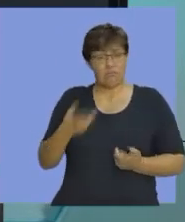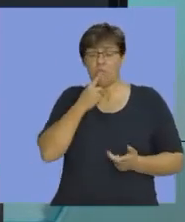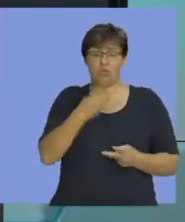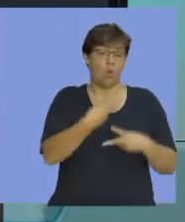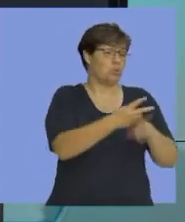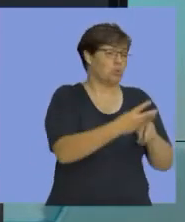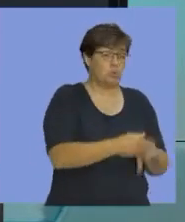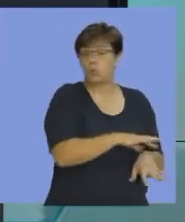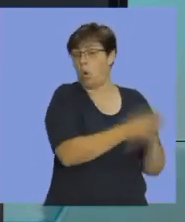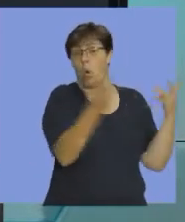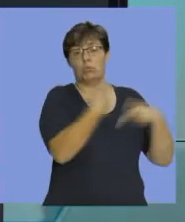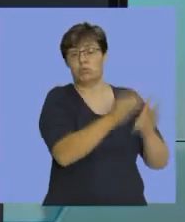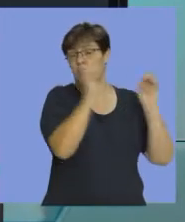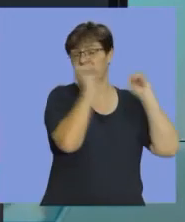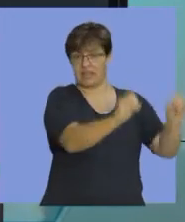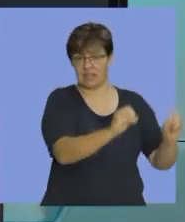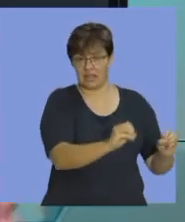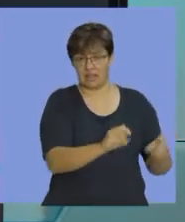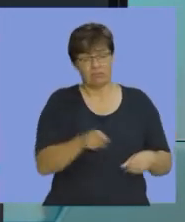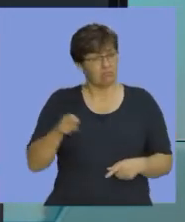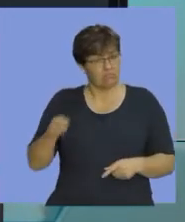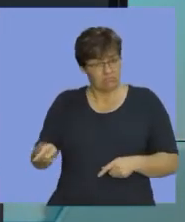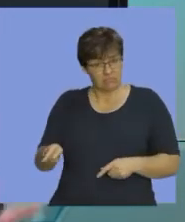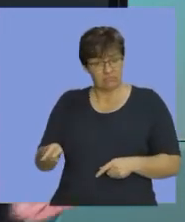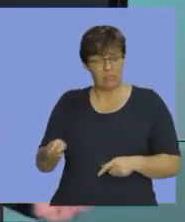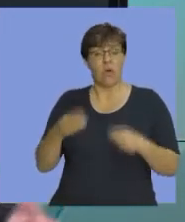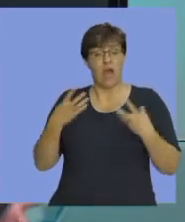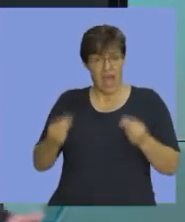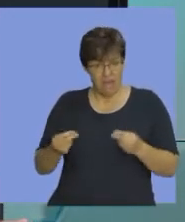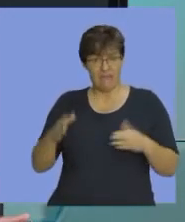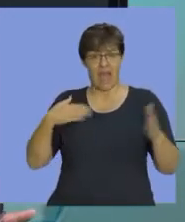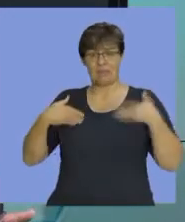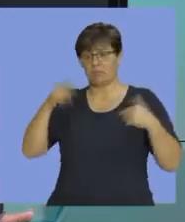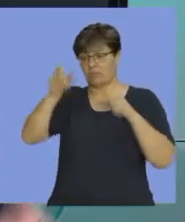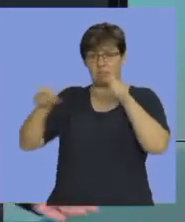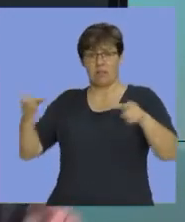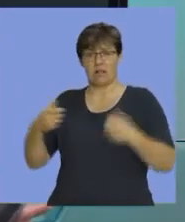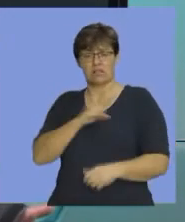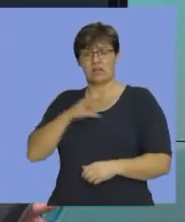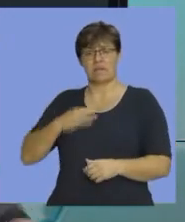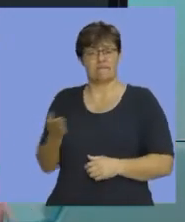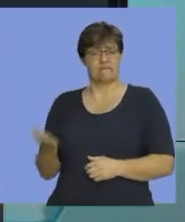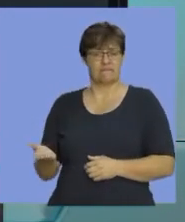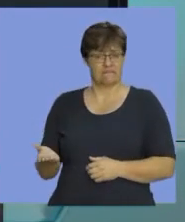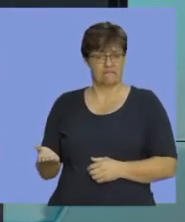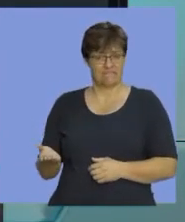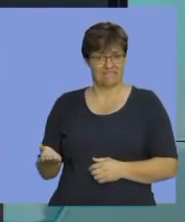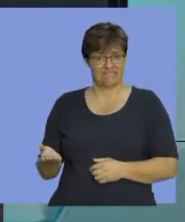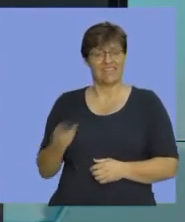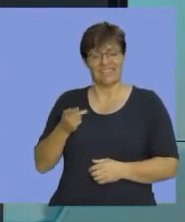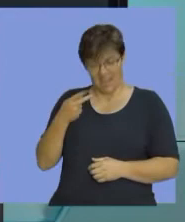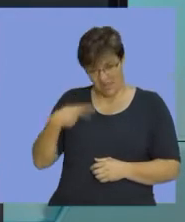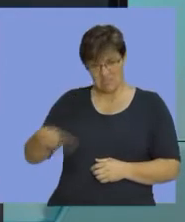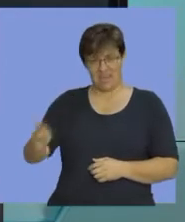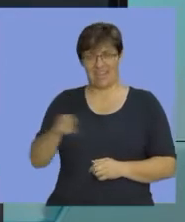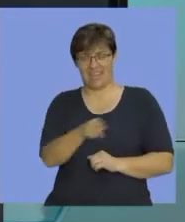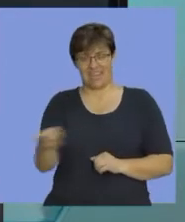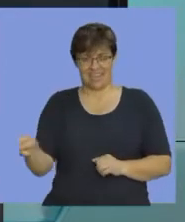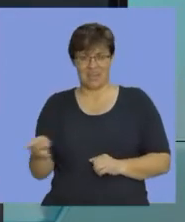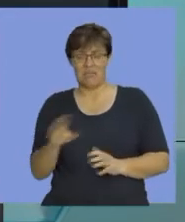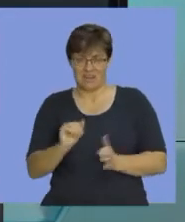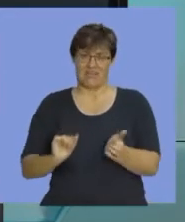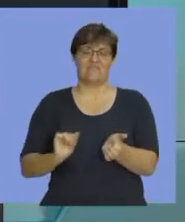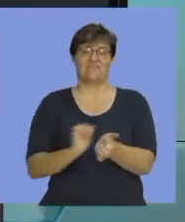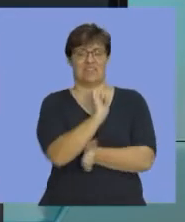produce or you don't produce, you've got to hire those people to do the admin work. And therefore, that cost would also fall